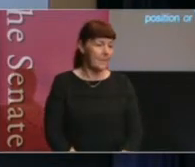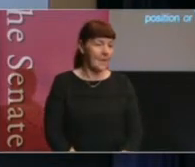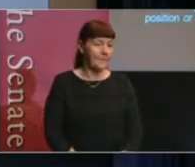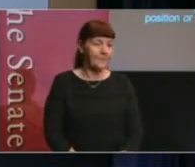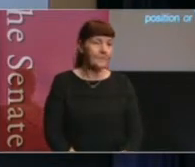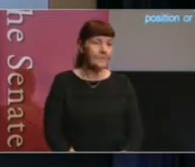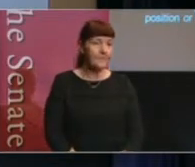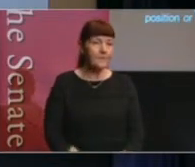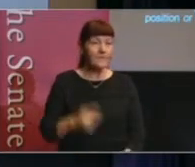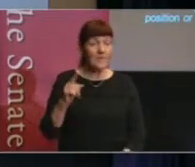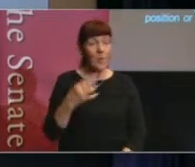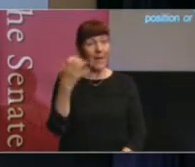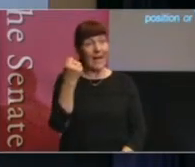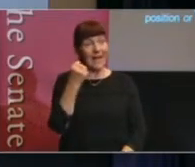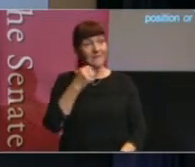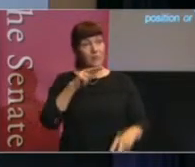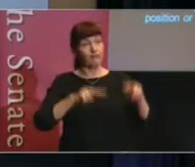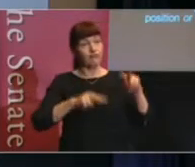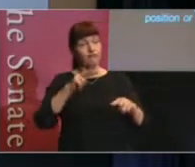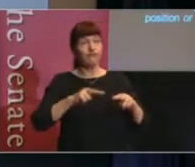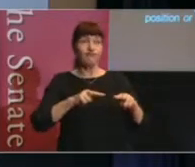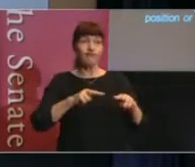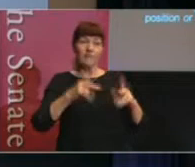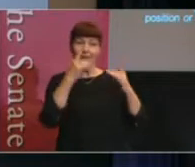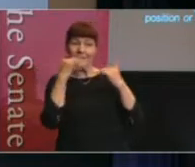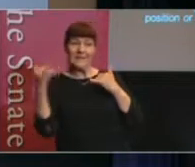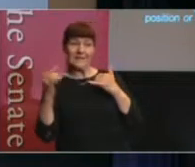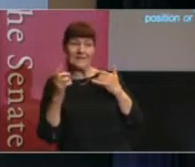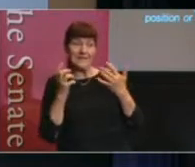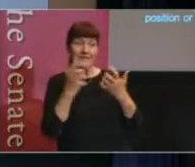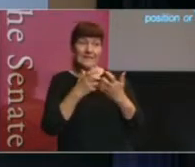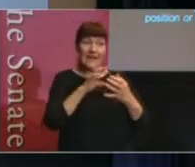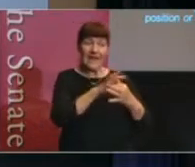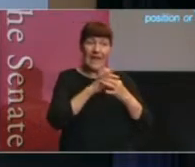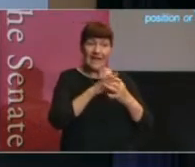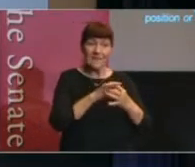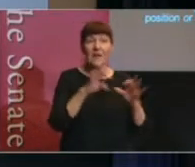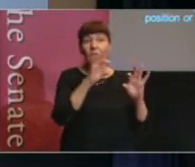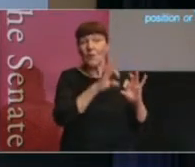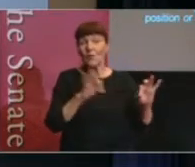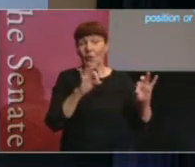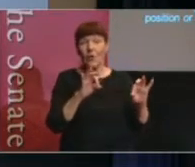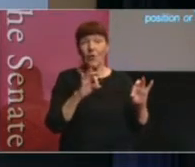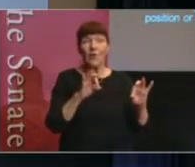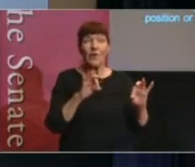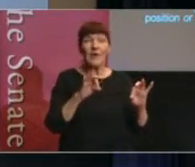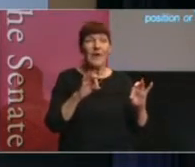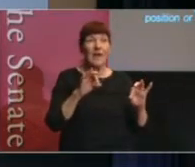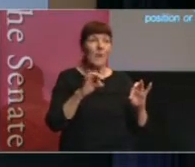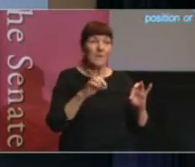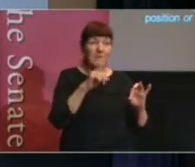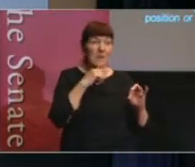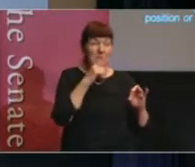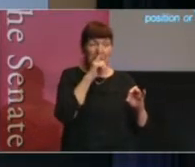We have to assess engagement because if we don't, no one cares about it. If we do, we start to see our strengths and weaknesses.